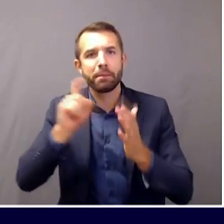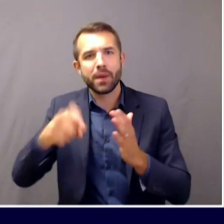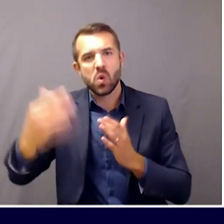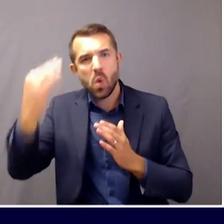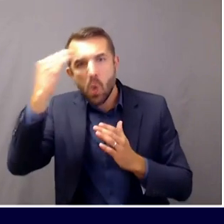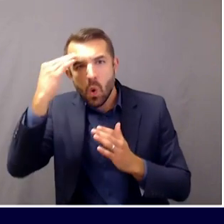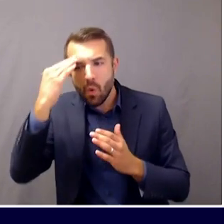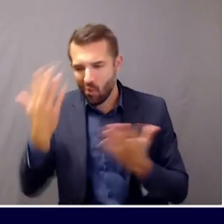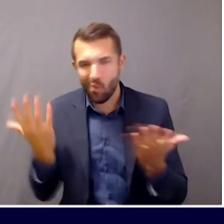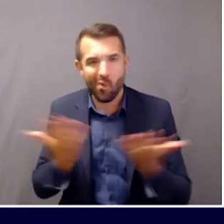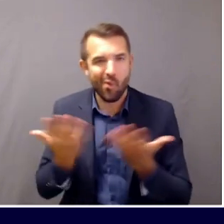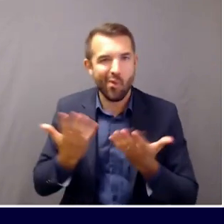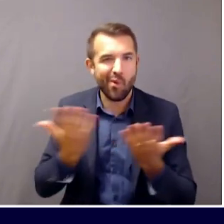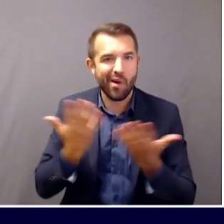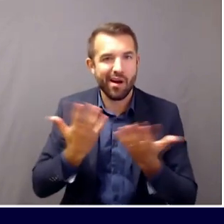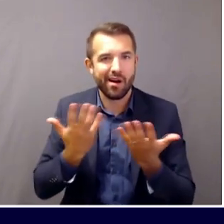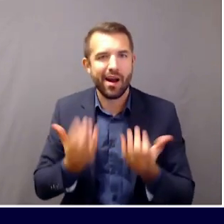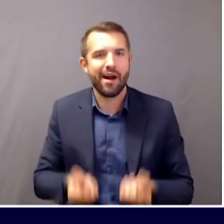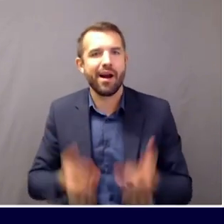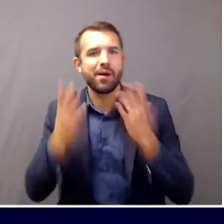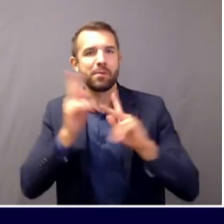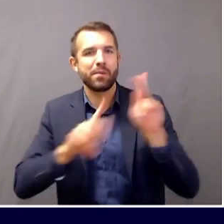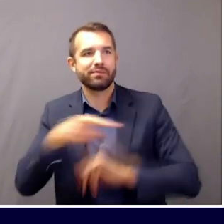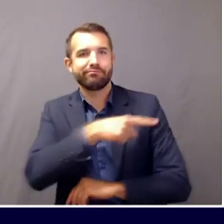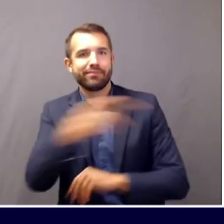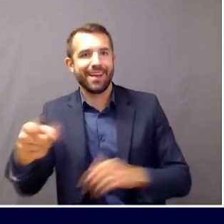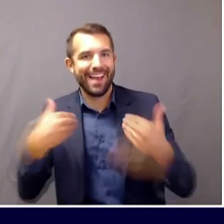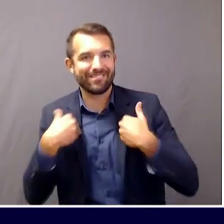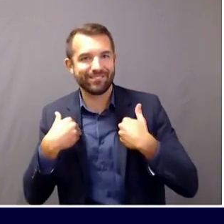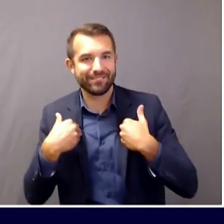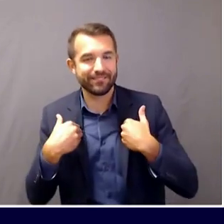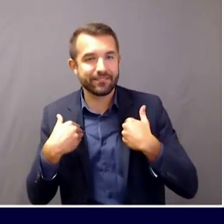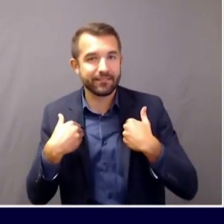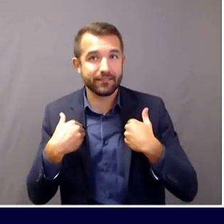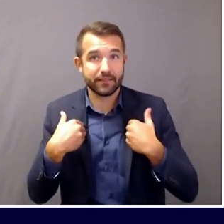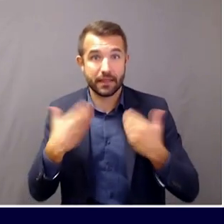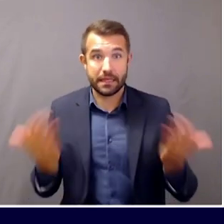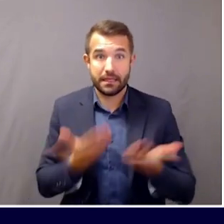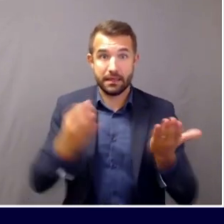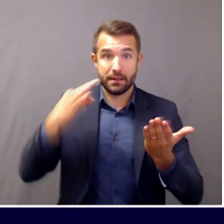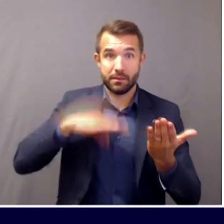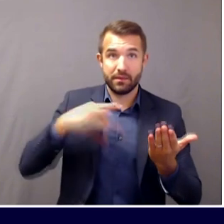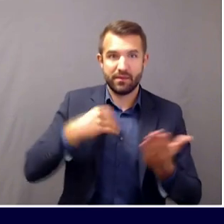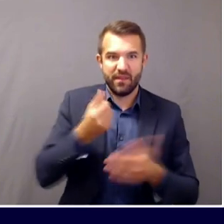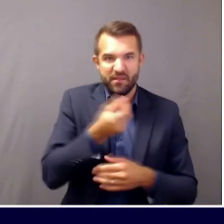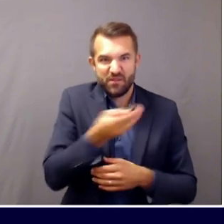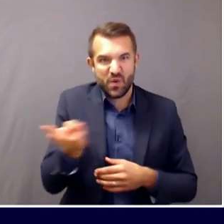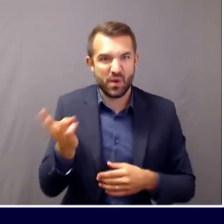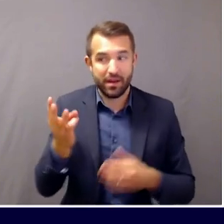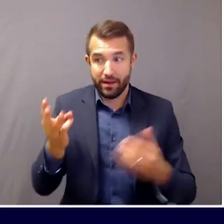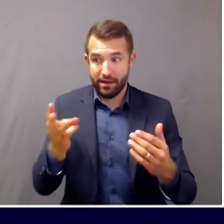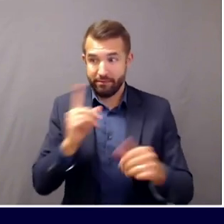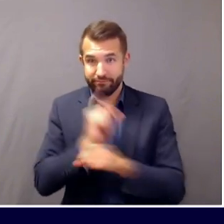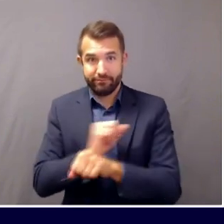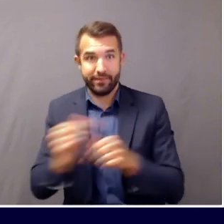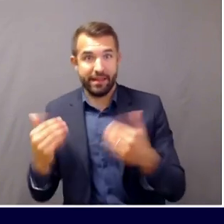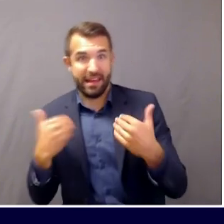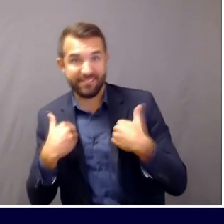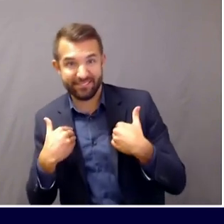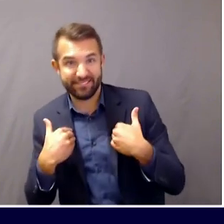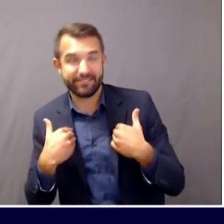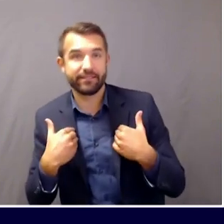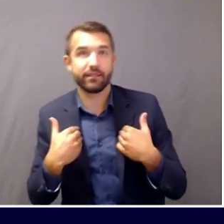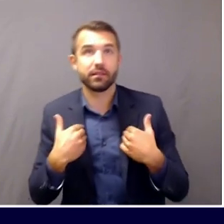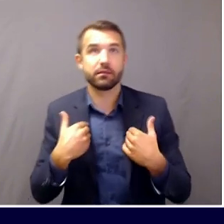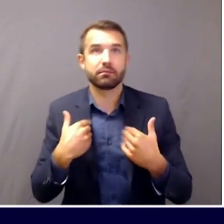population. And here in Maine with a low prevalence, it's a trade off that we really have to think about because what we might end up